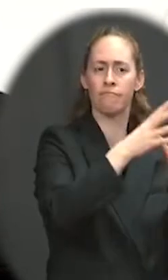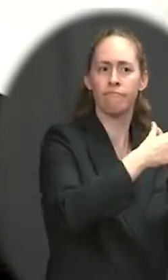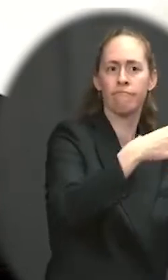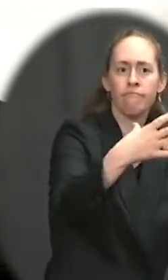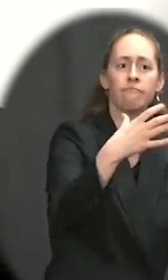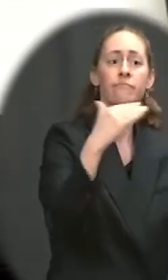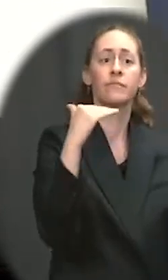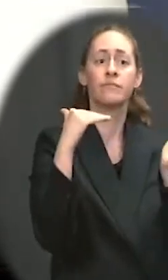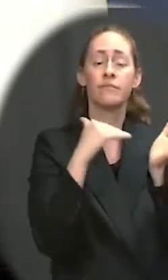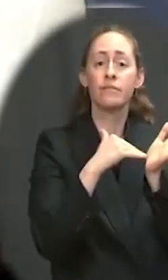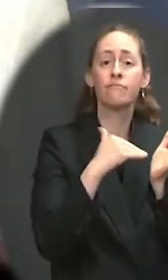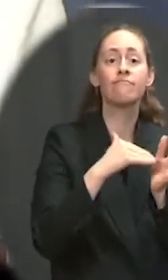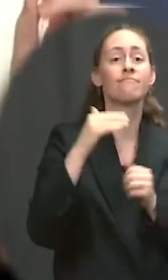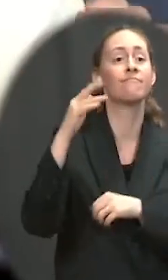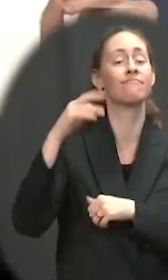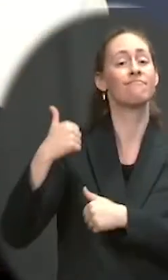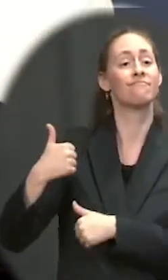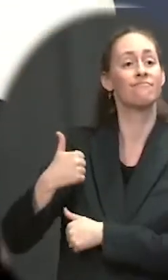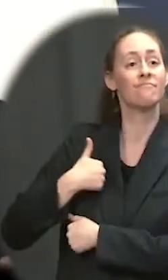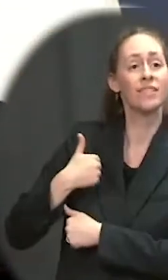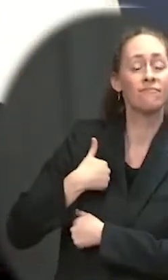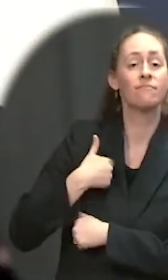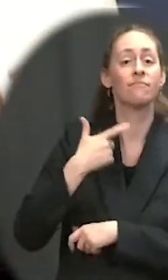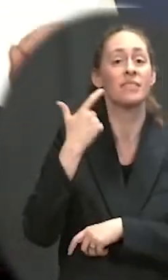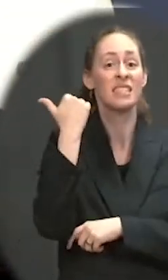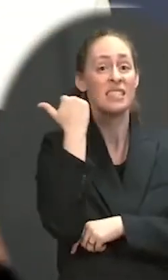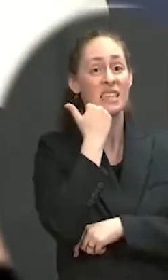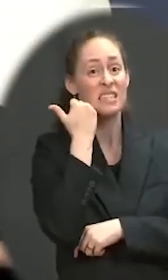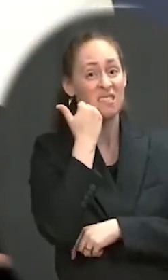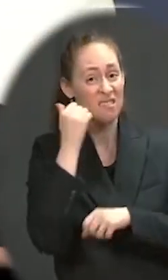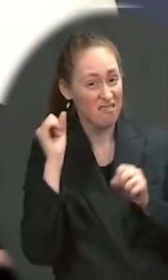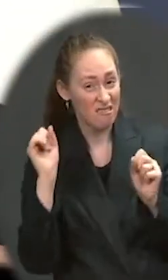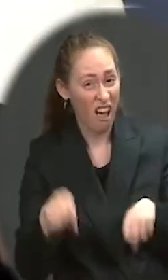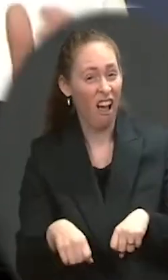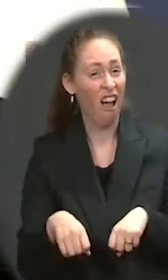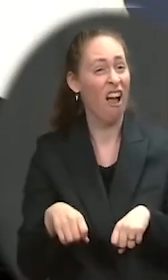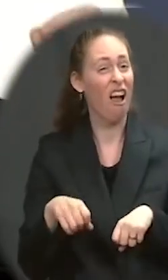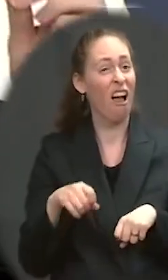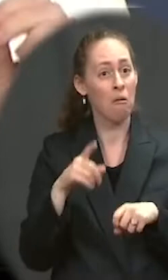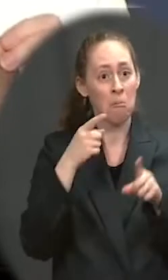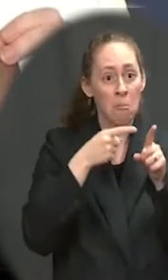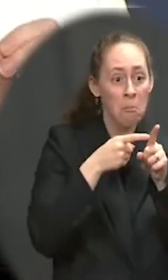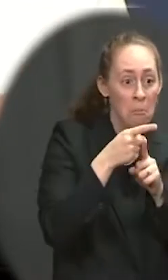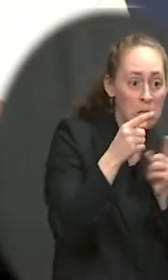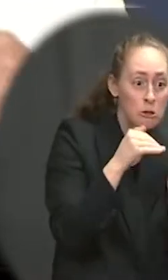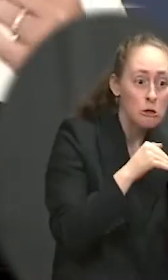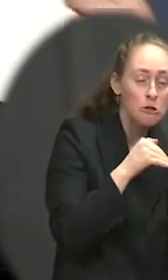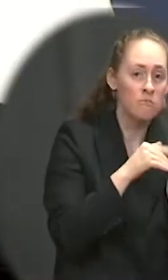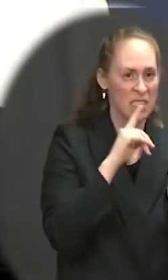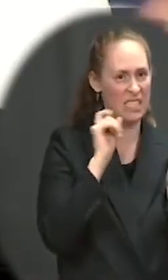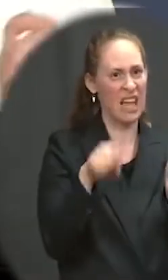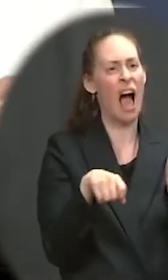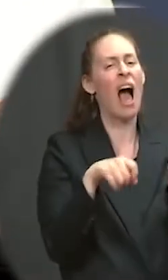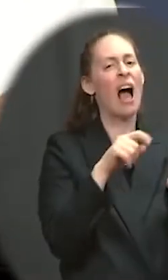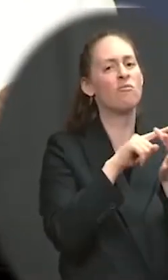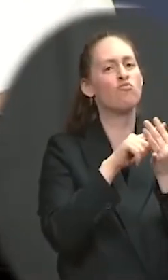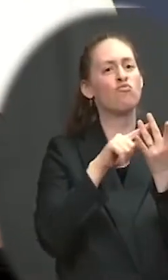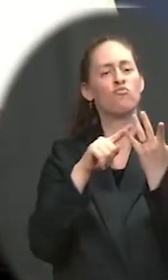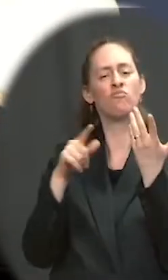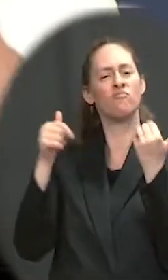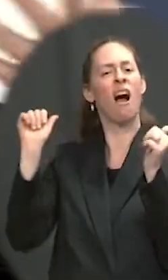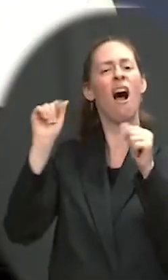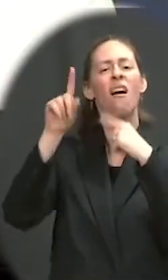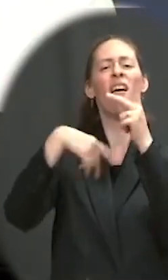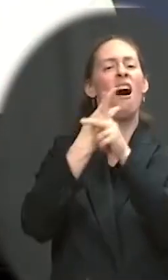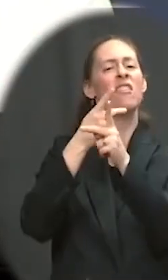also be eligible to do the vaccine and get it into people's arms because we want to ensure that in a range of communities across the